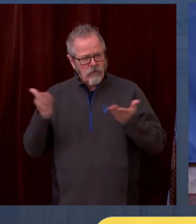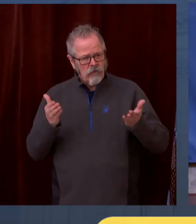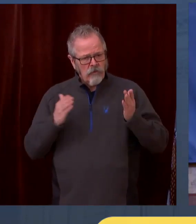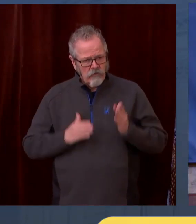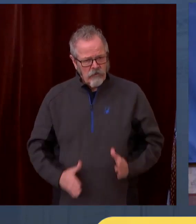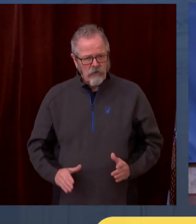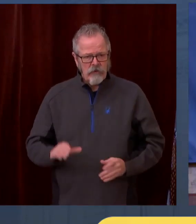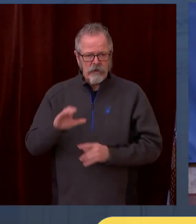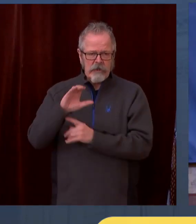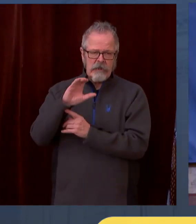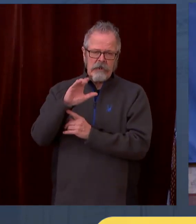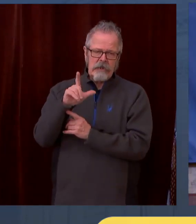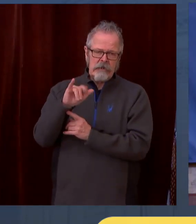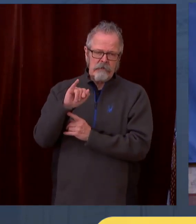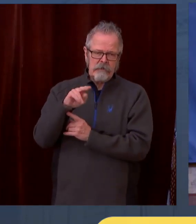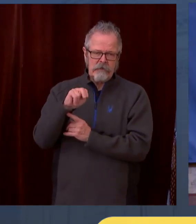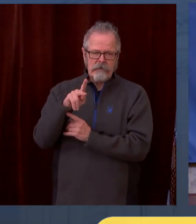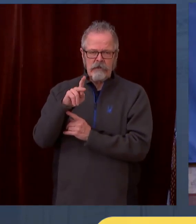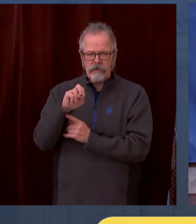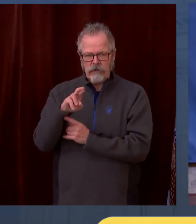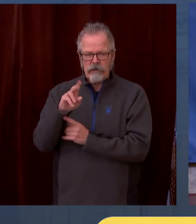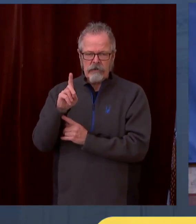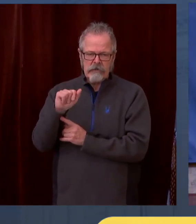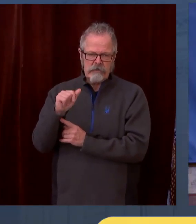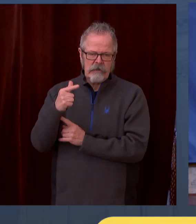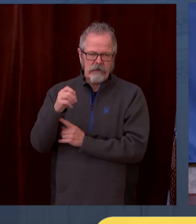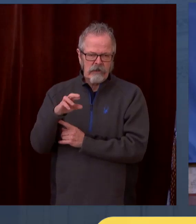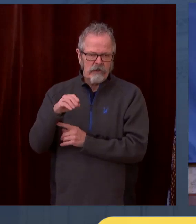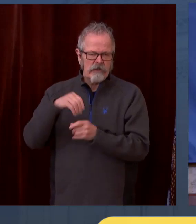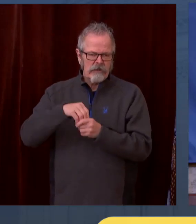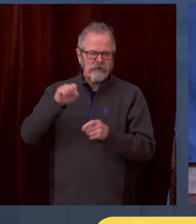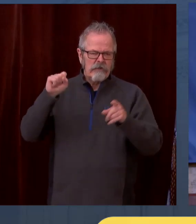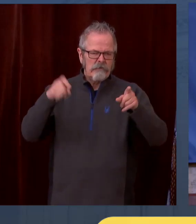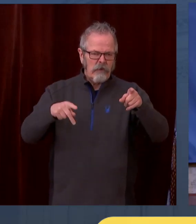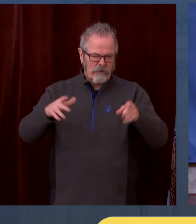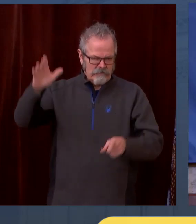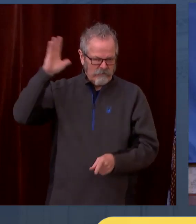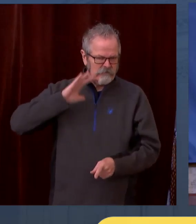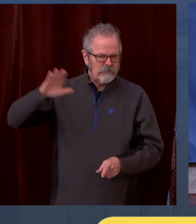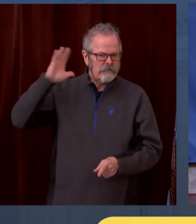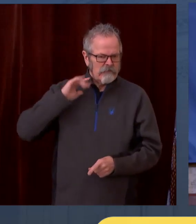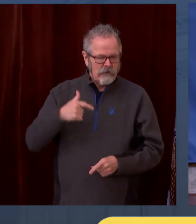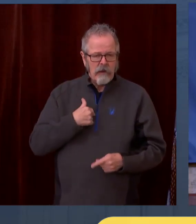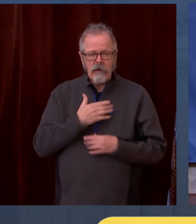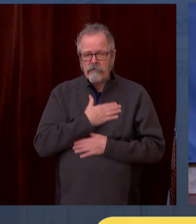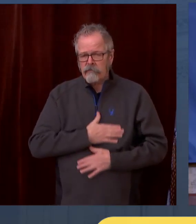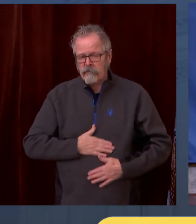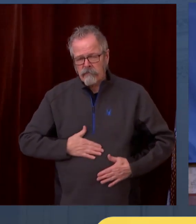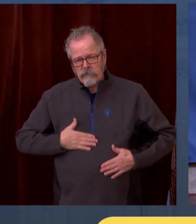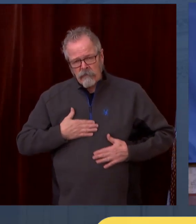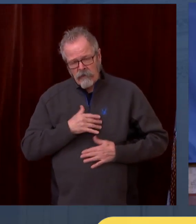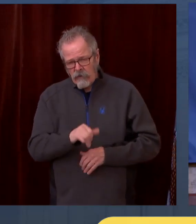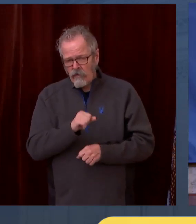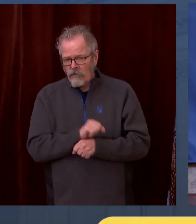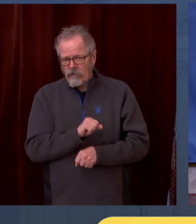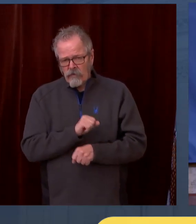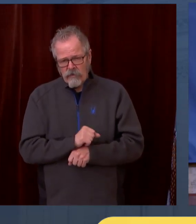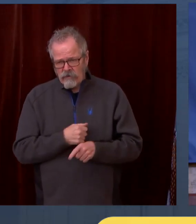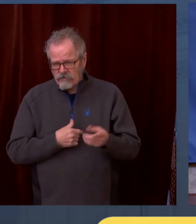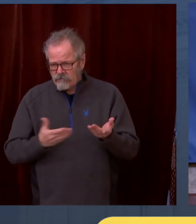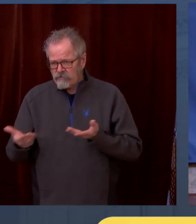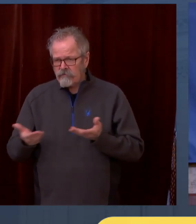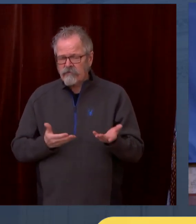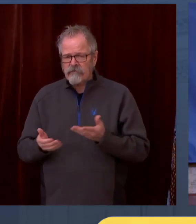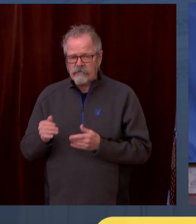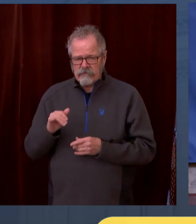how hard these jobs are that they've been doing. And I appreciate what they've been doing. Nick, did you have something you wanted to add? Yeah, I just